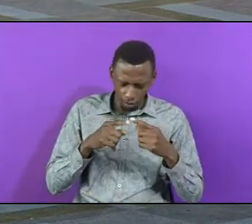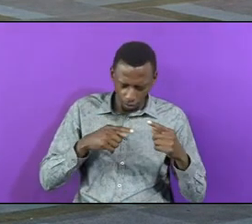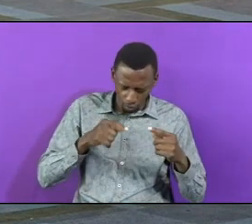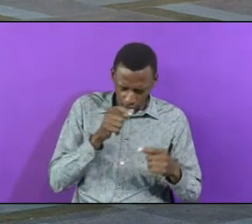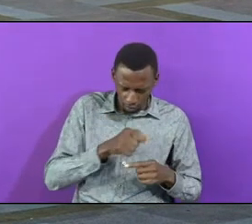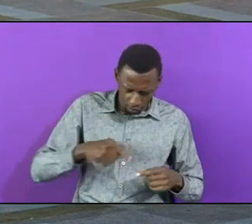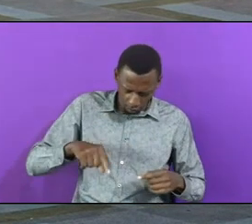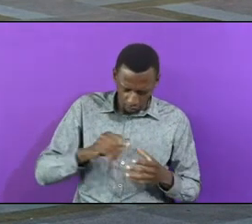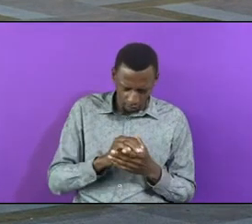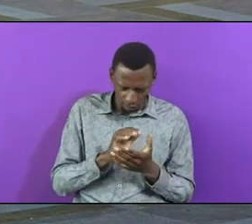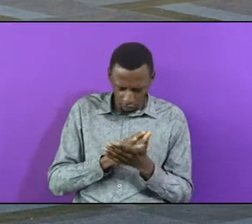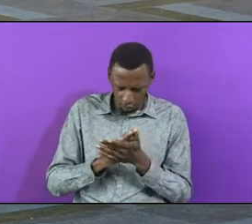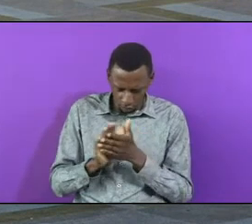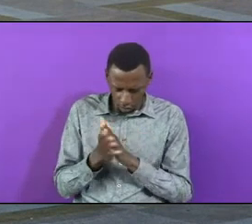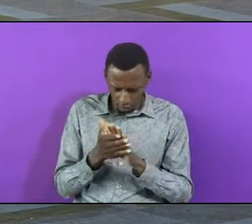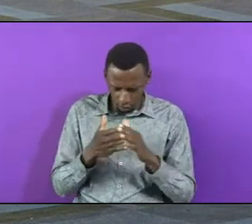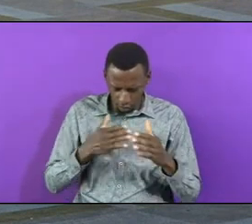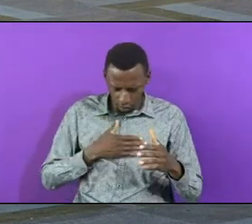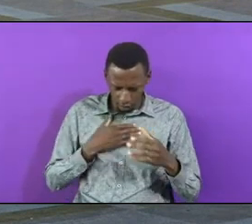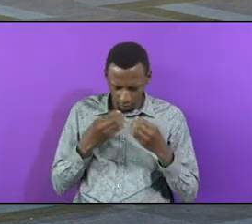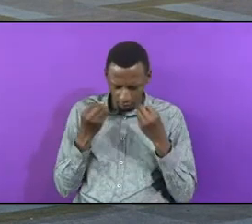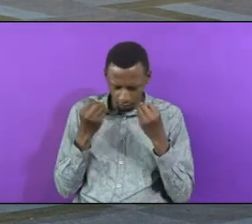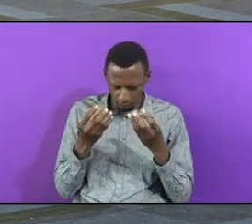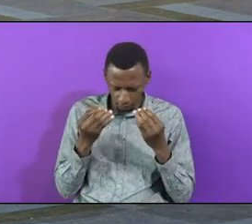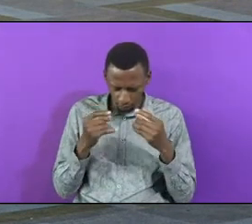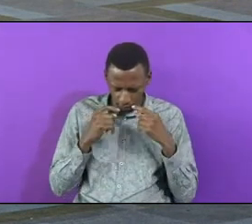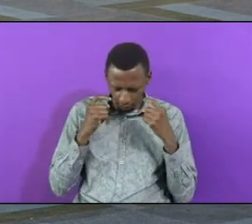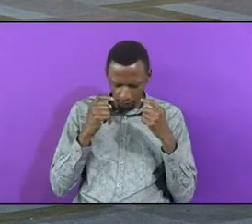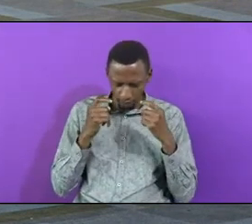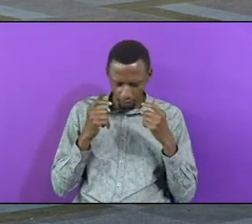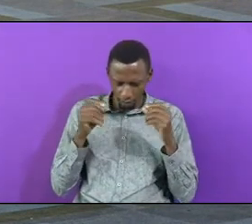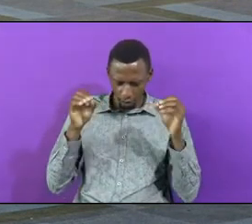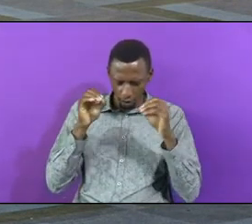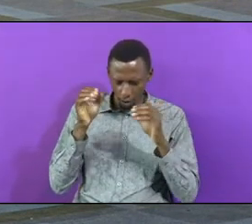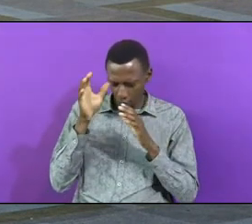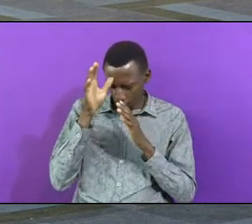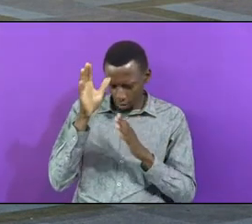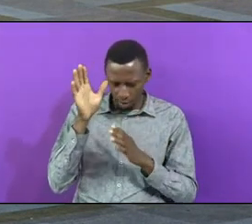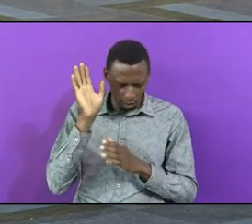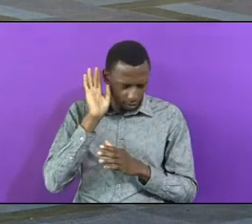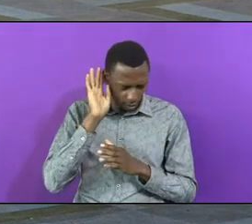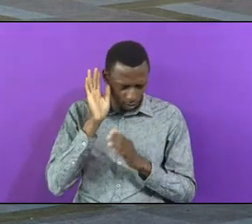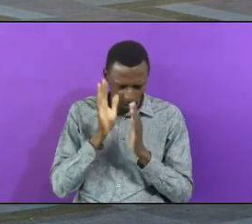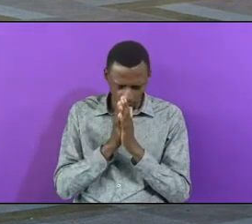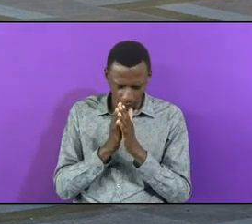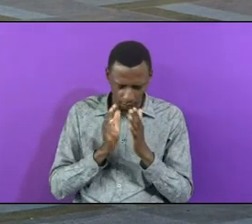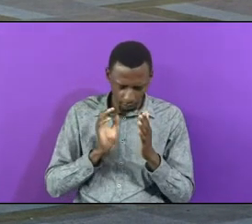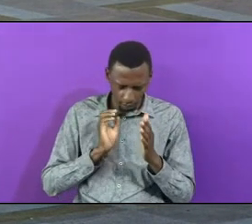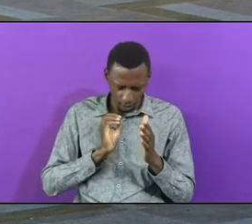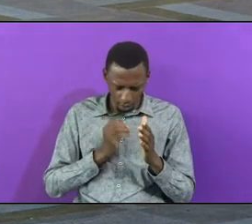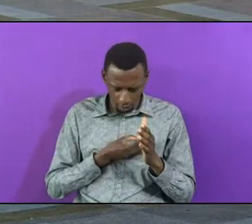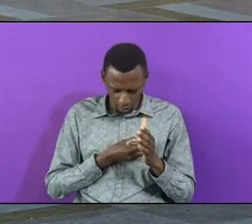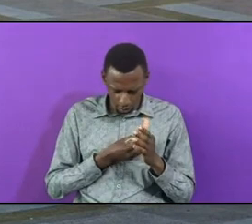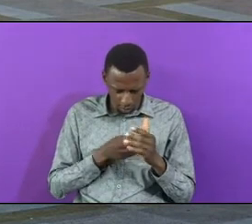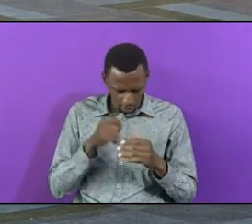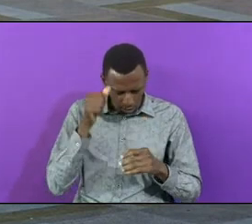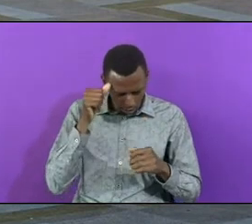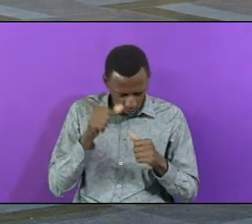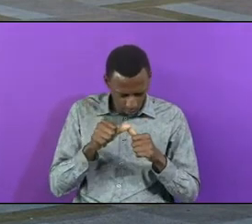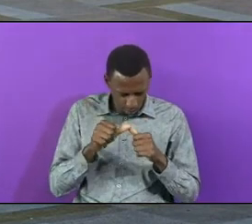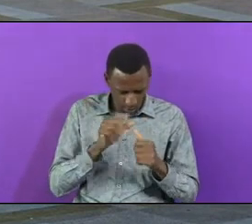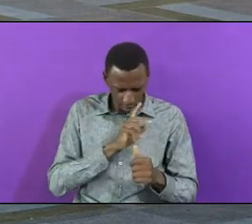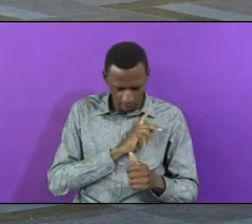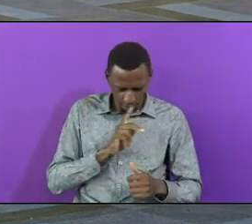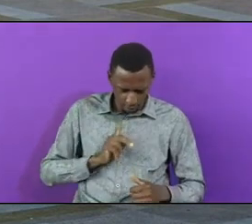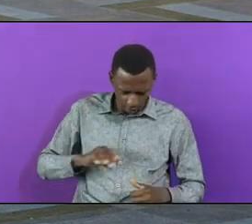Forgive our many sins, Holy Father And hear our prayer And above it all Remember us in your kingdom To come In